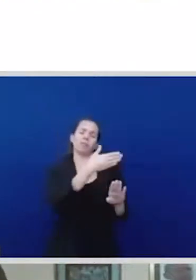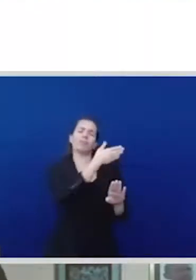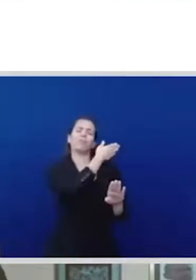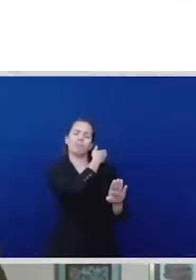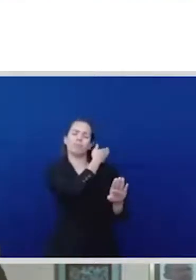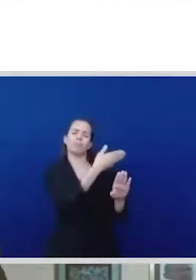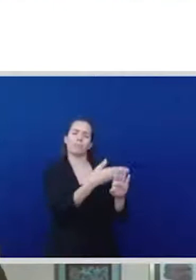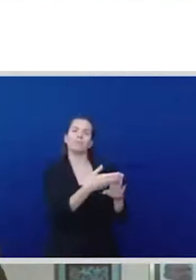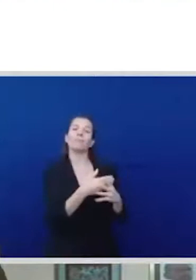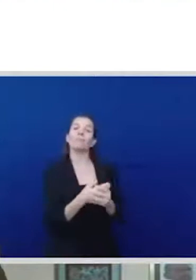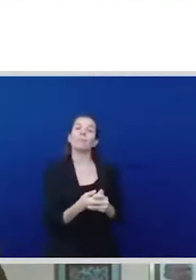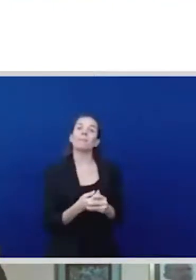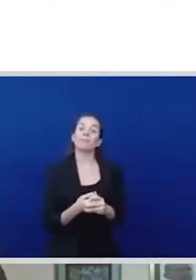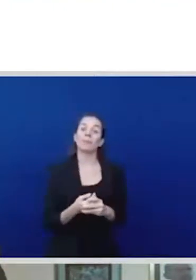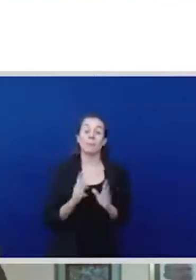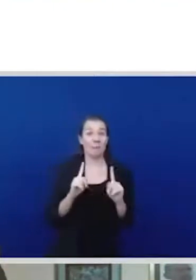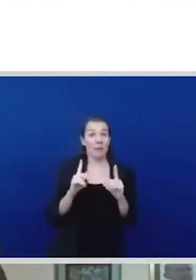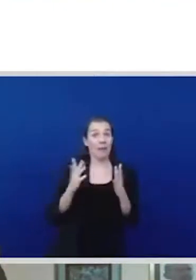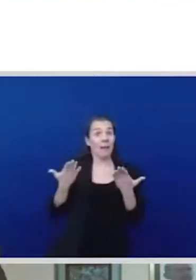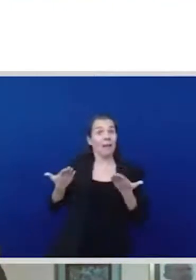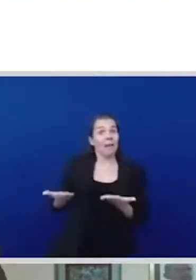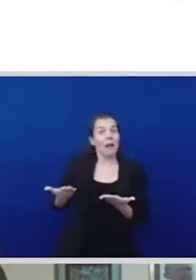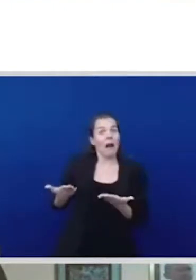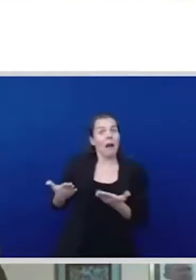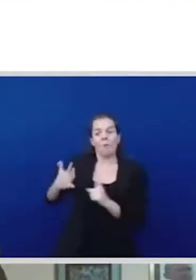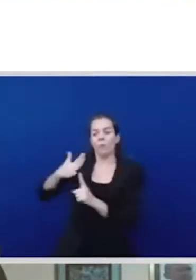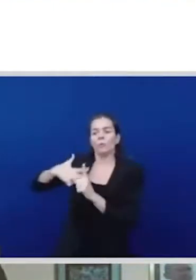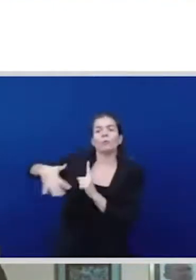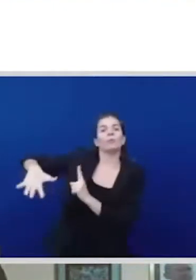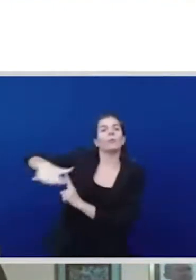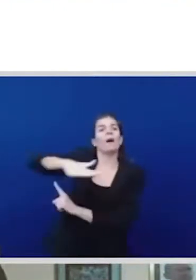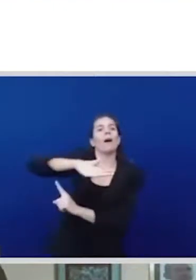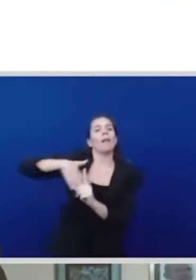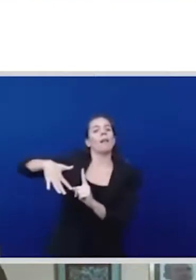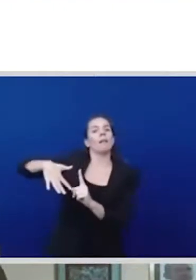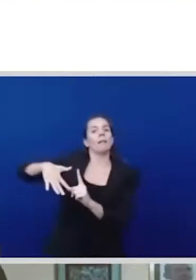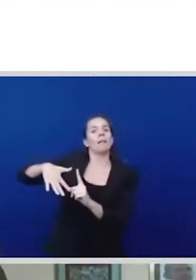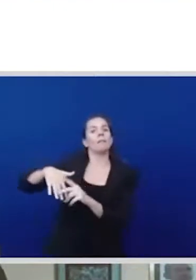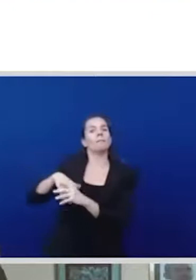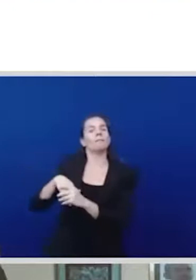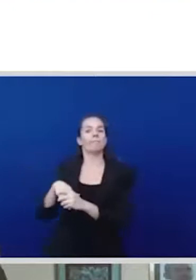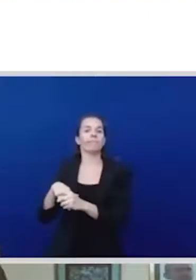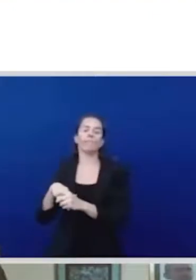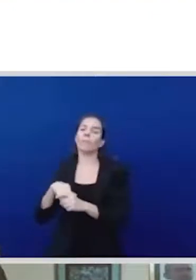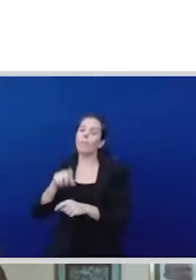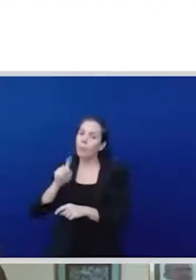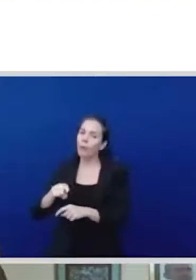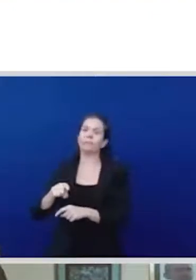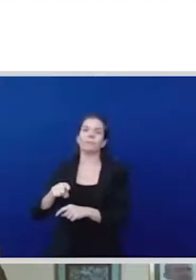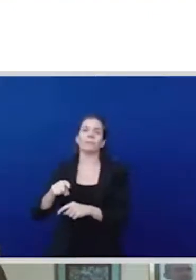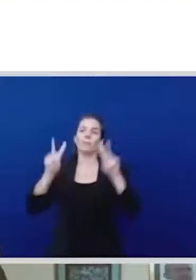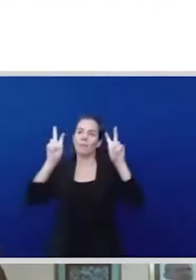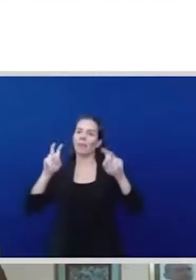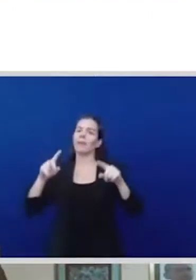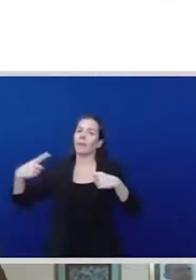advocating to have a coordinated approach that links and explain how our particular approach whether we're looking at violence